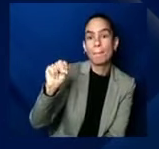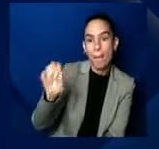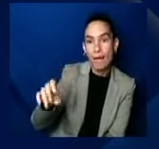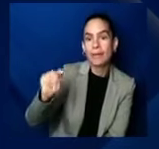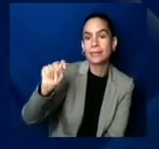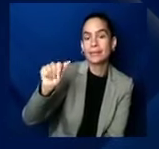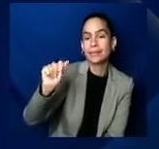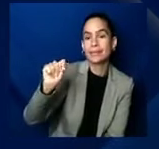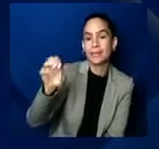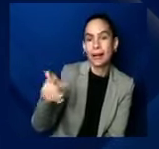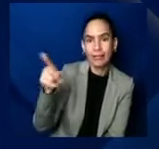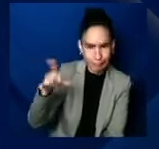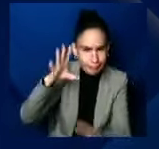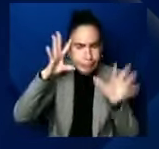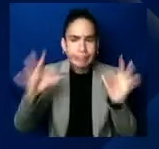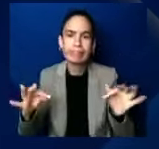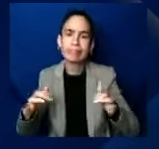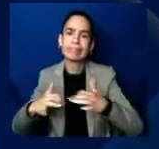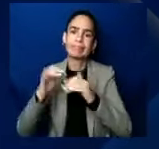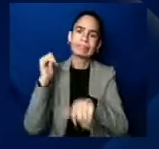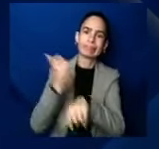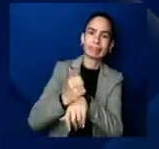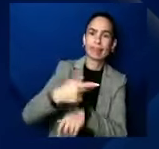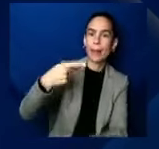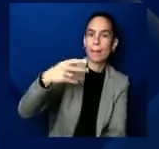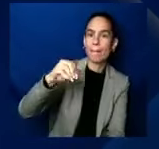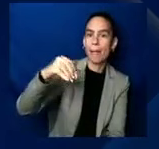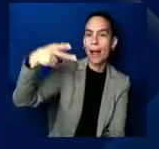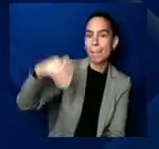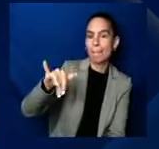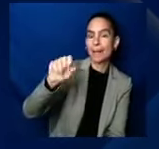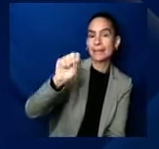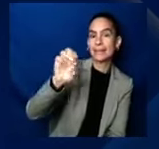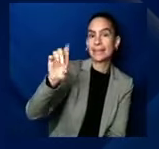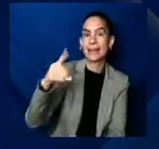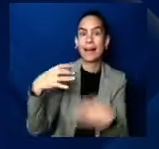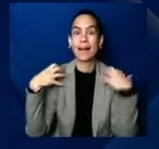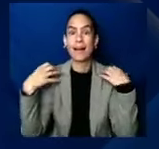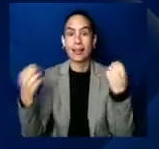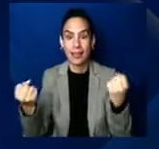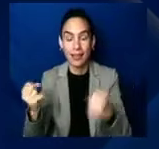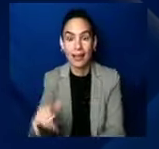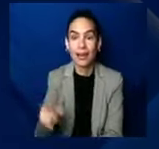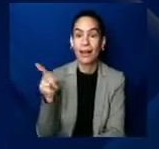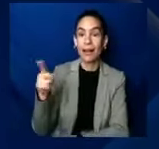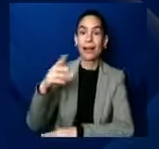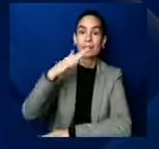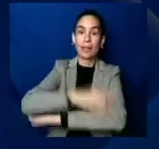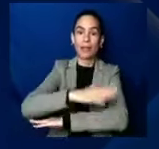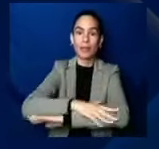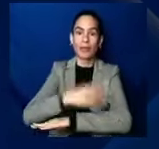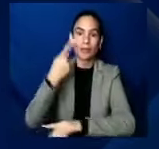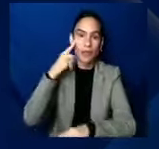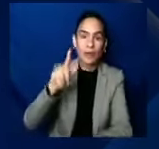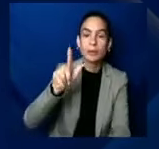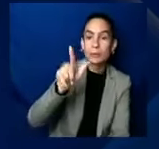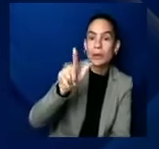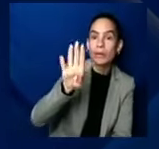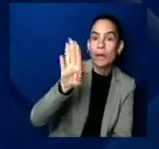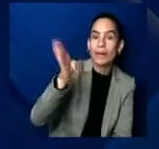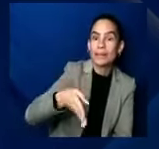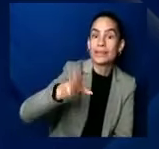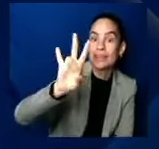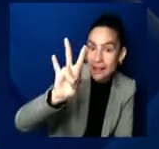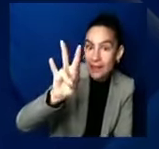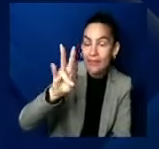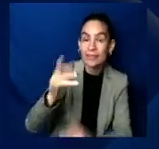my own birthing experience. I'm going to build a platform for 24 seven text-based support. Um, so that any, any woman